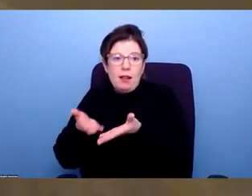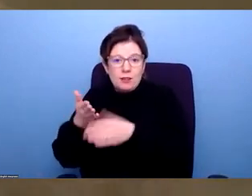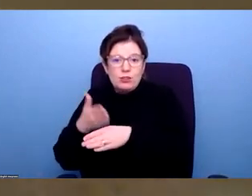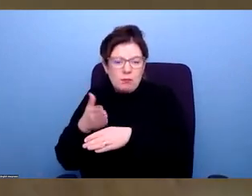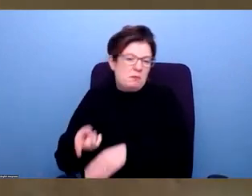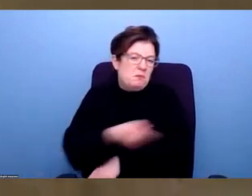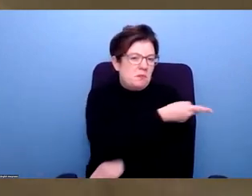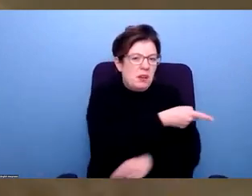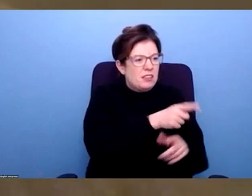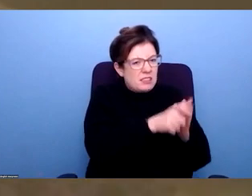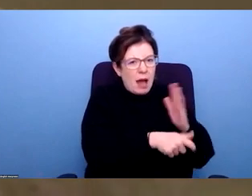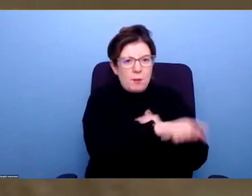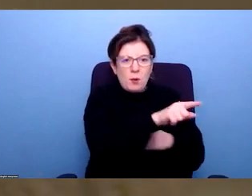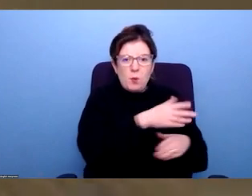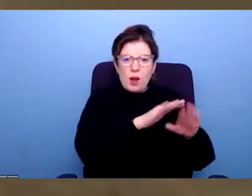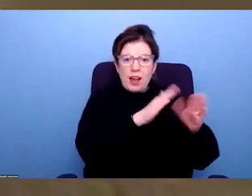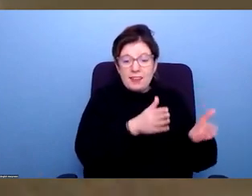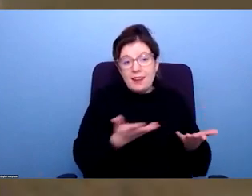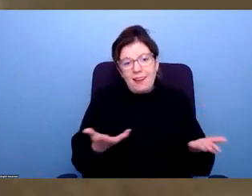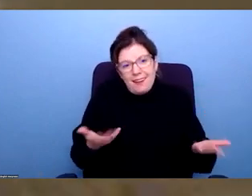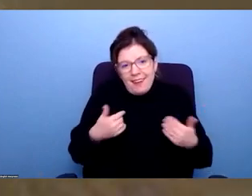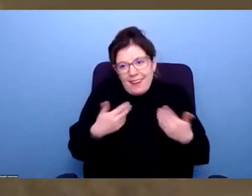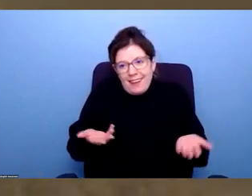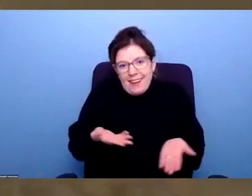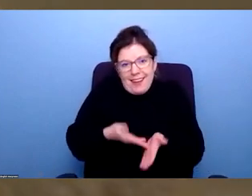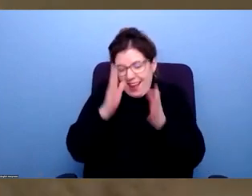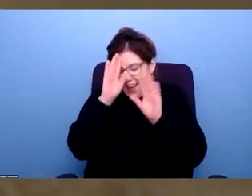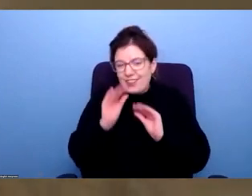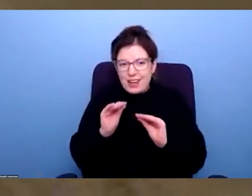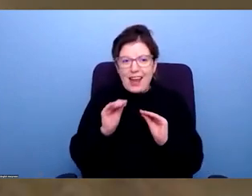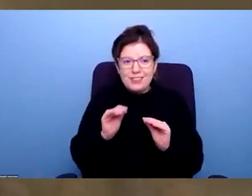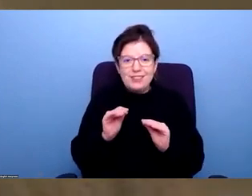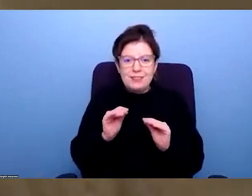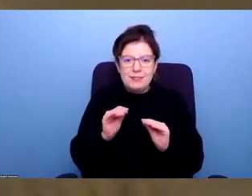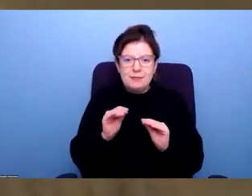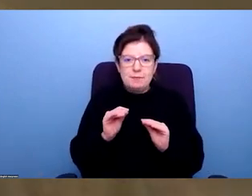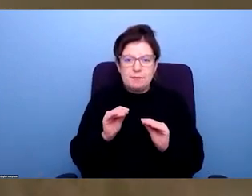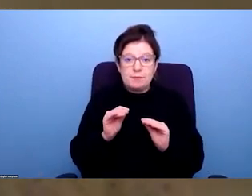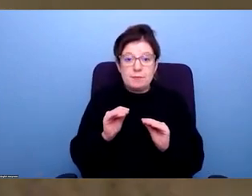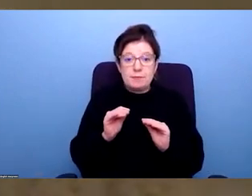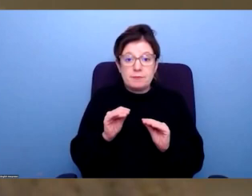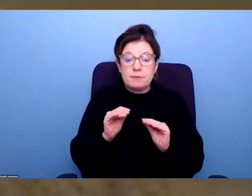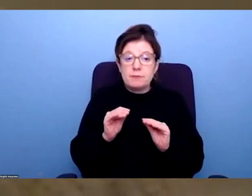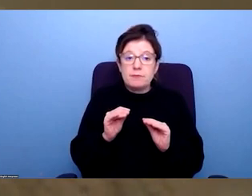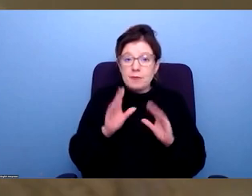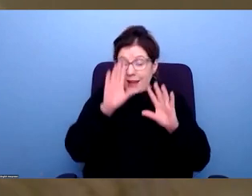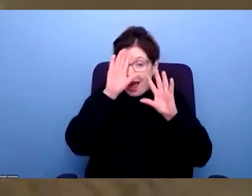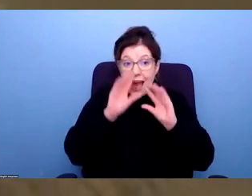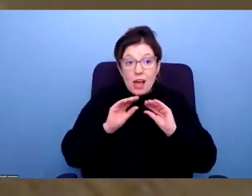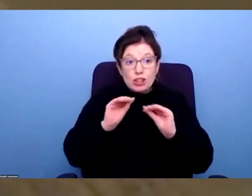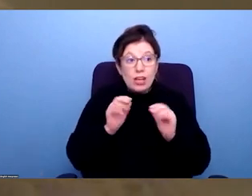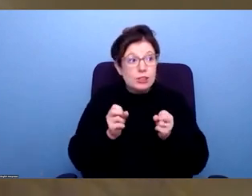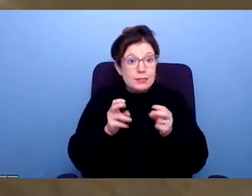Unsurprisingly, I'm probably going to focus on education, so I think that having a truly inclusive education